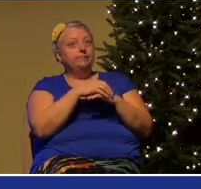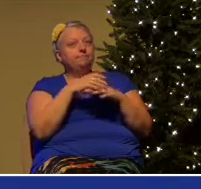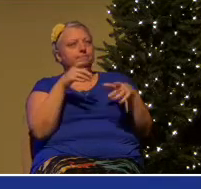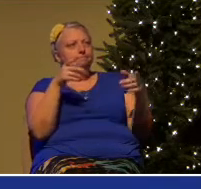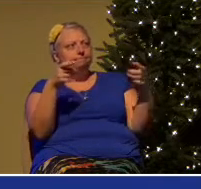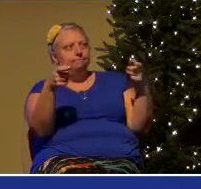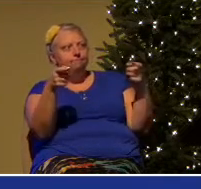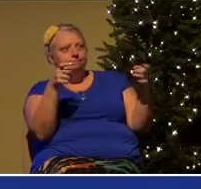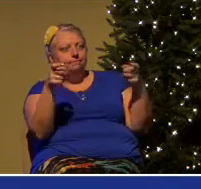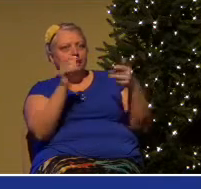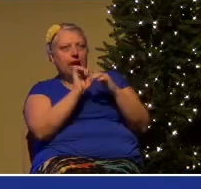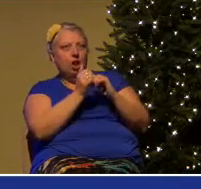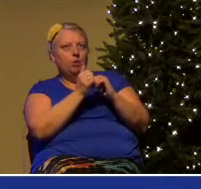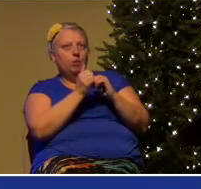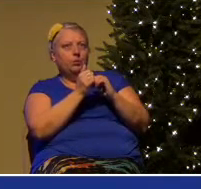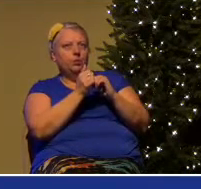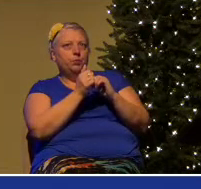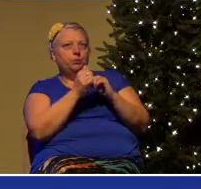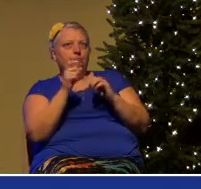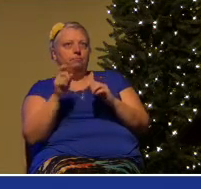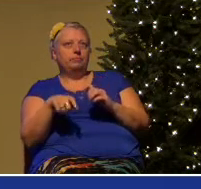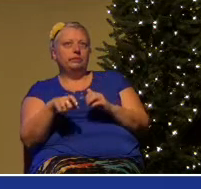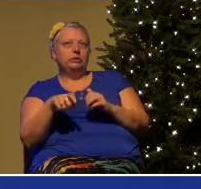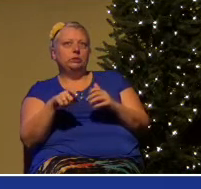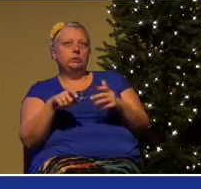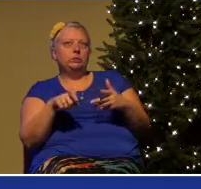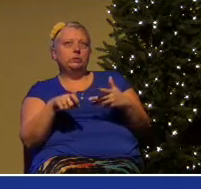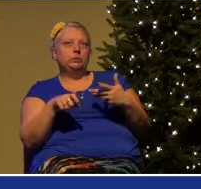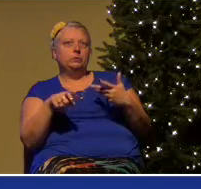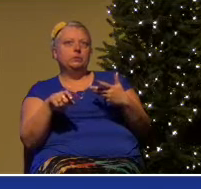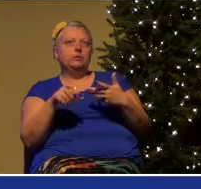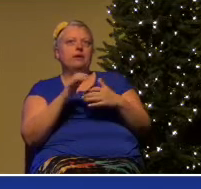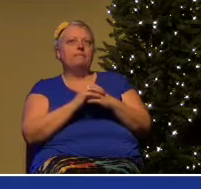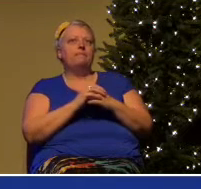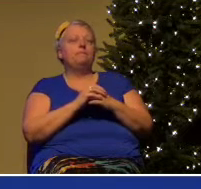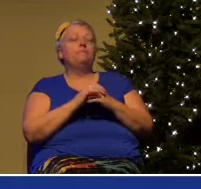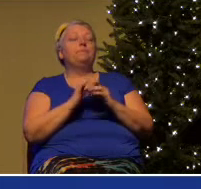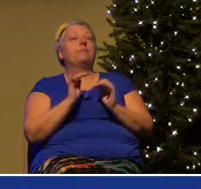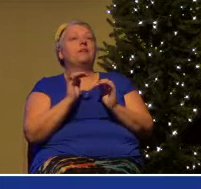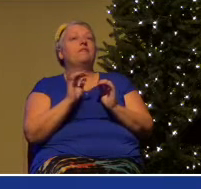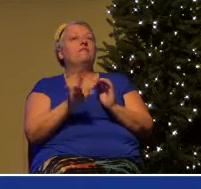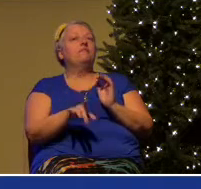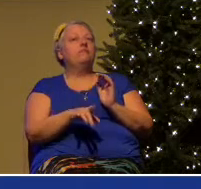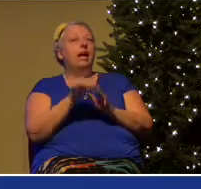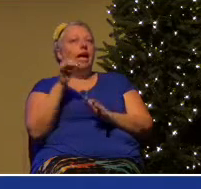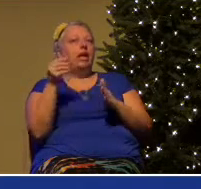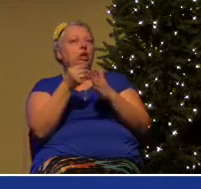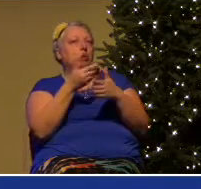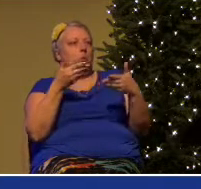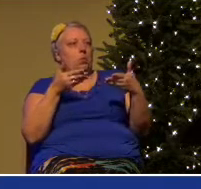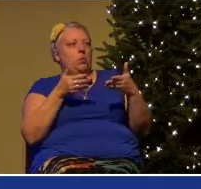find new ways